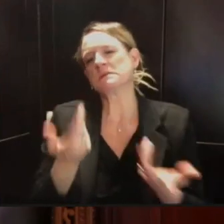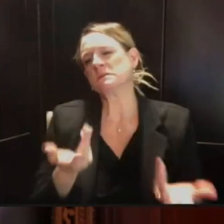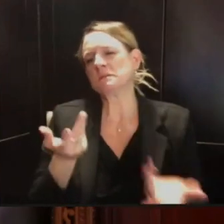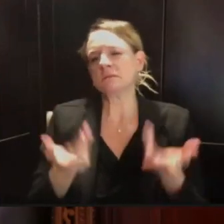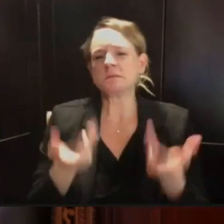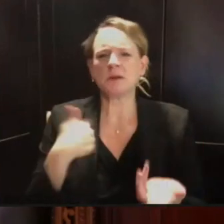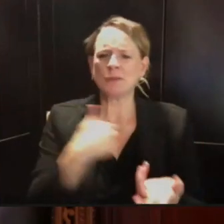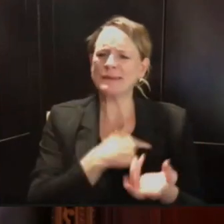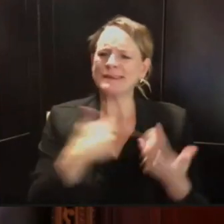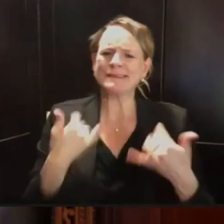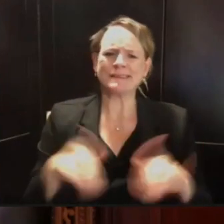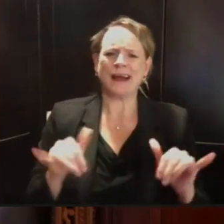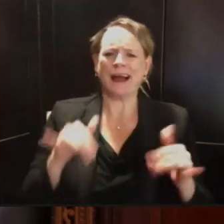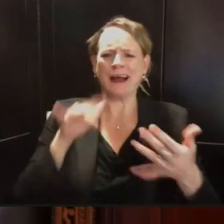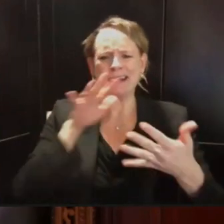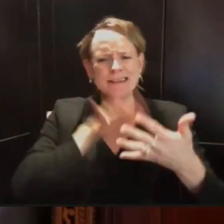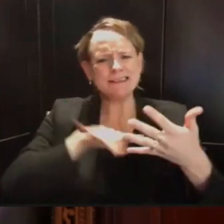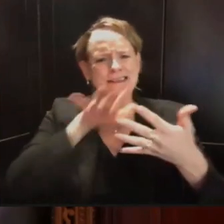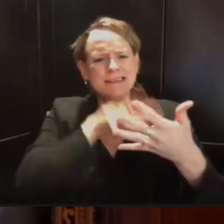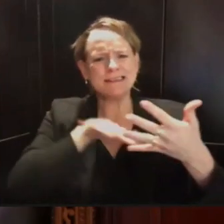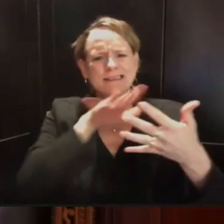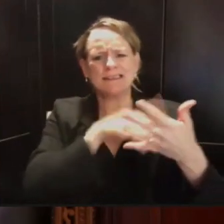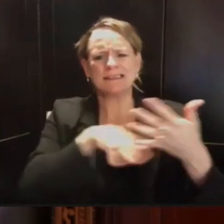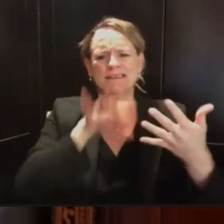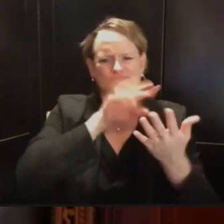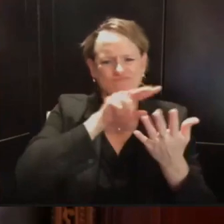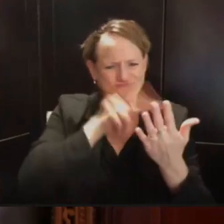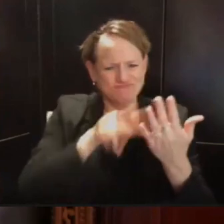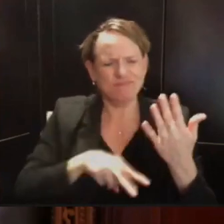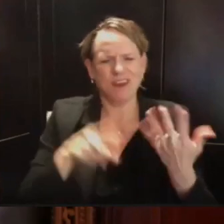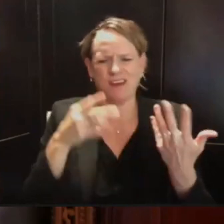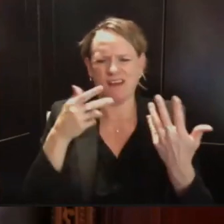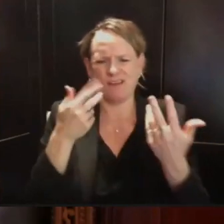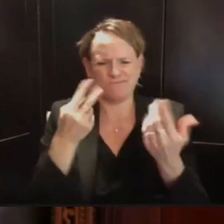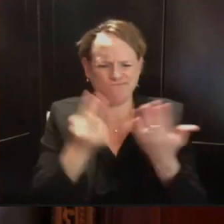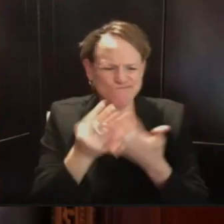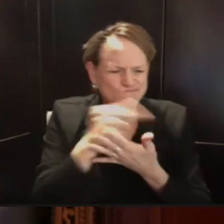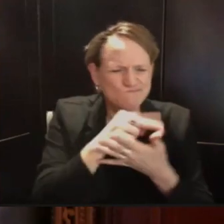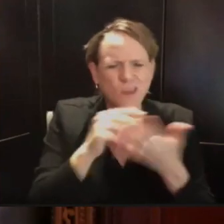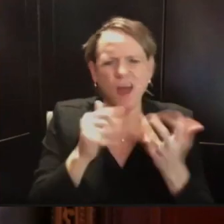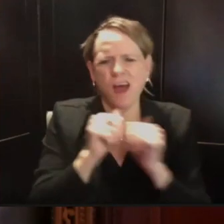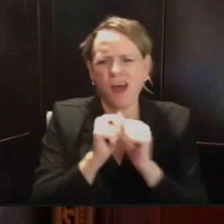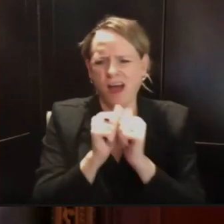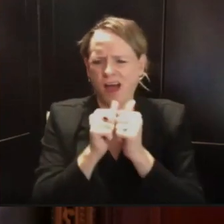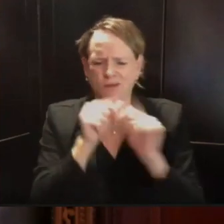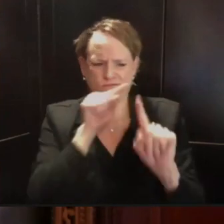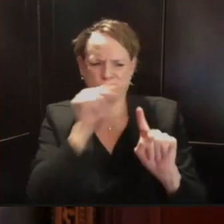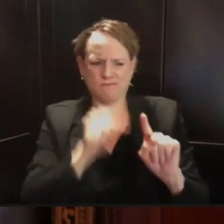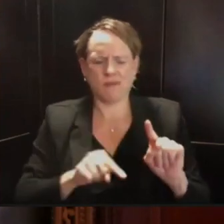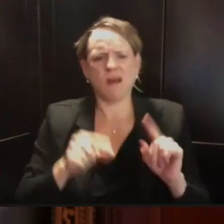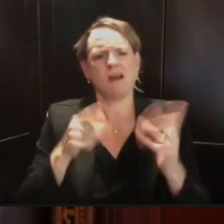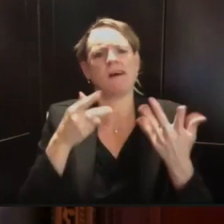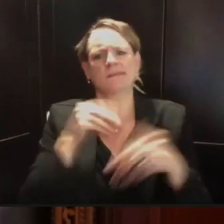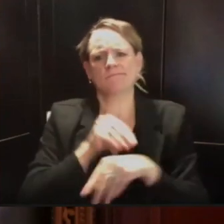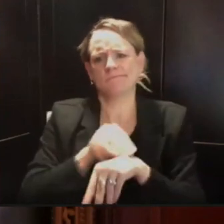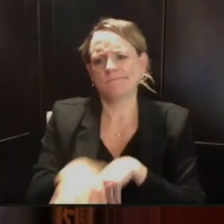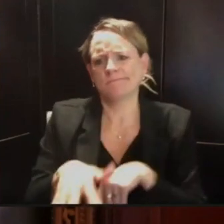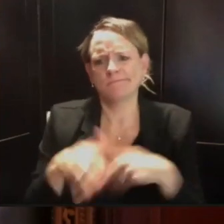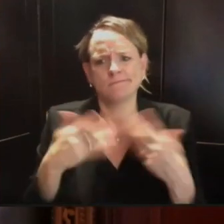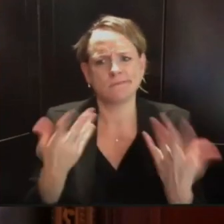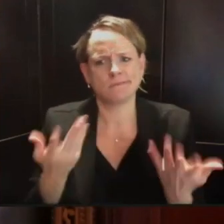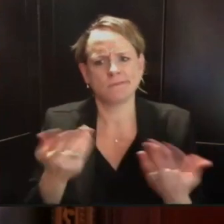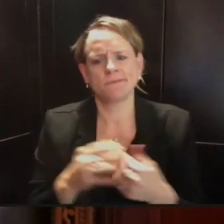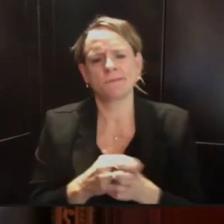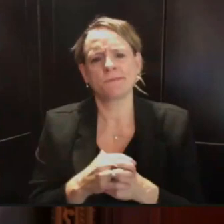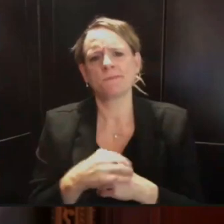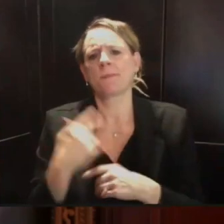and understand the data about what the limitations are and figure out how to use them in the way that is the most strategic